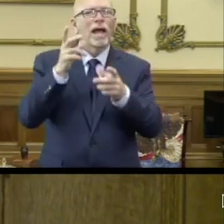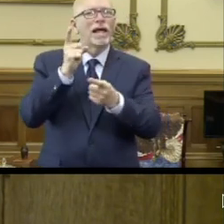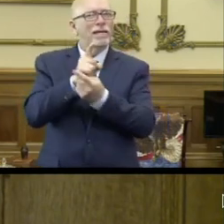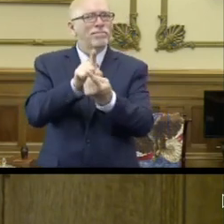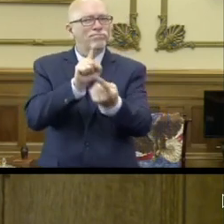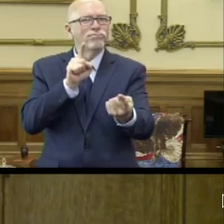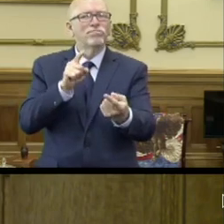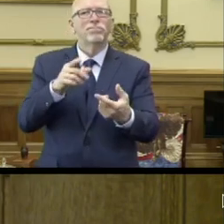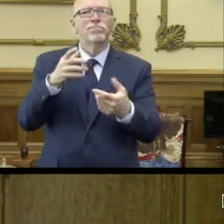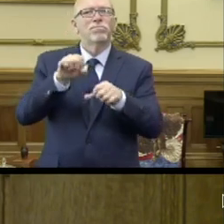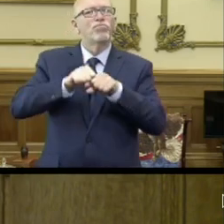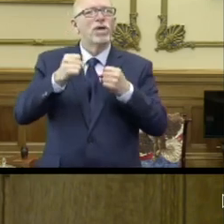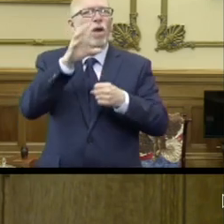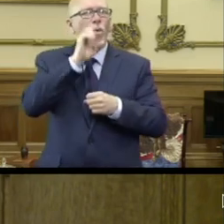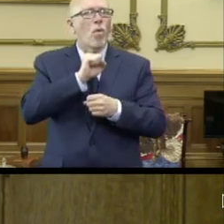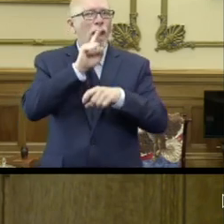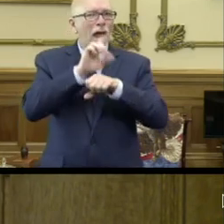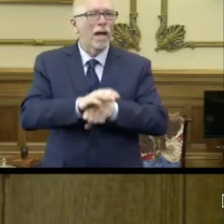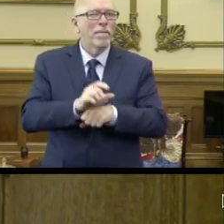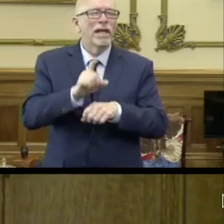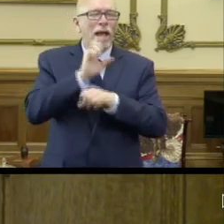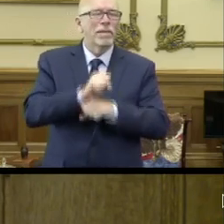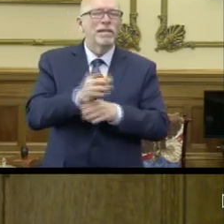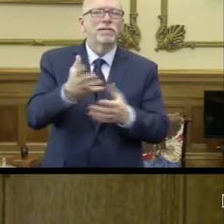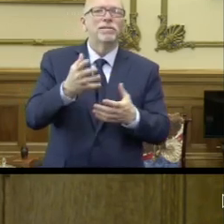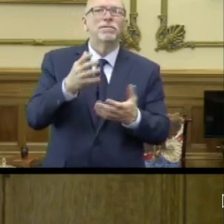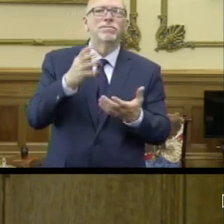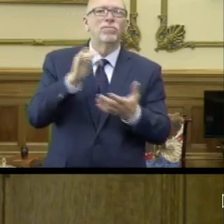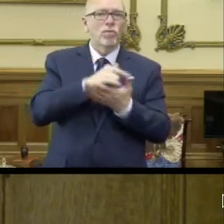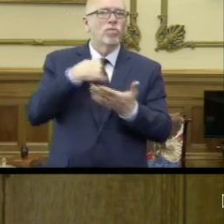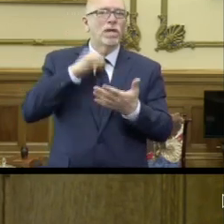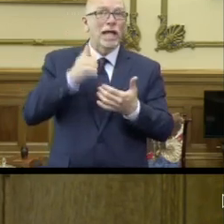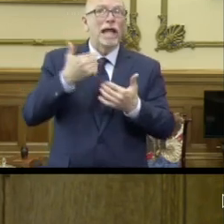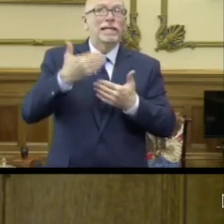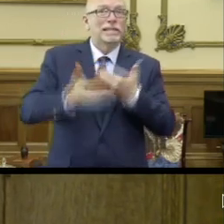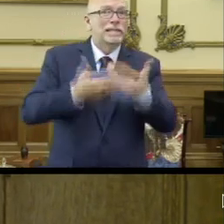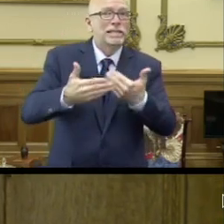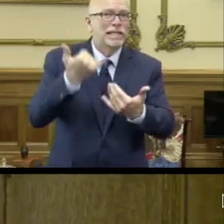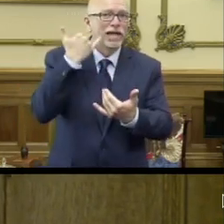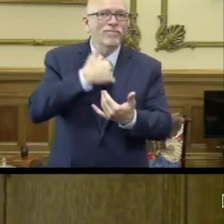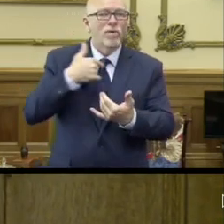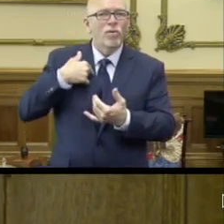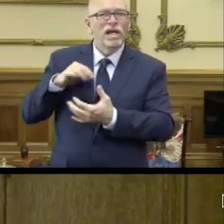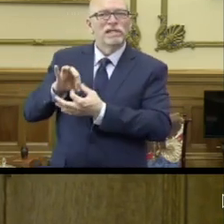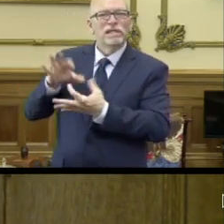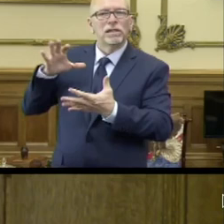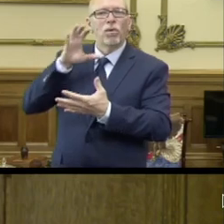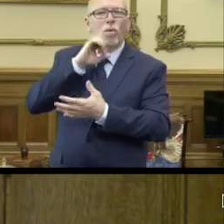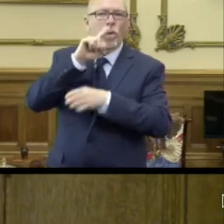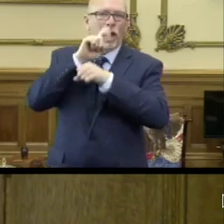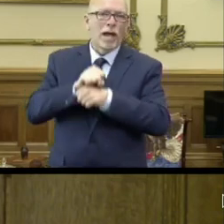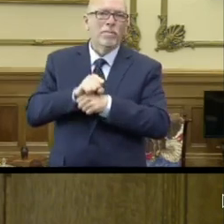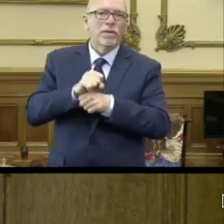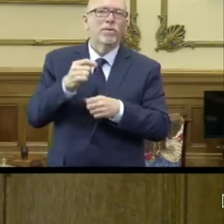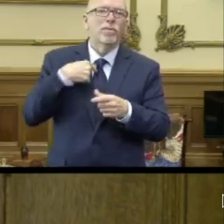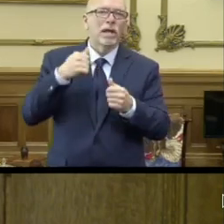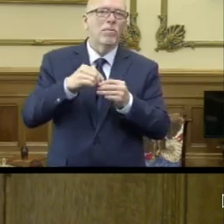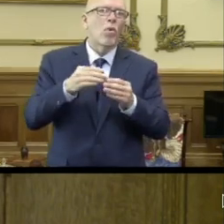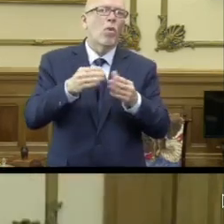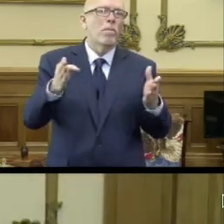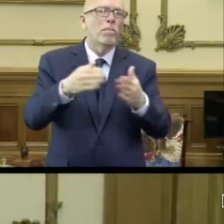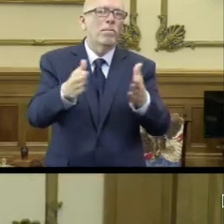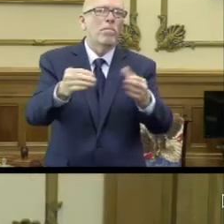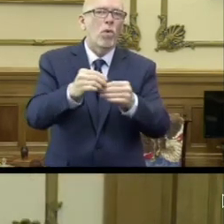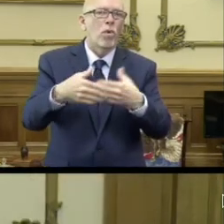and break those old habits. And that's how we're really going to be able to continue to move through all these phases and open up more and more. Thank